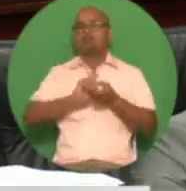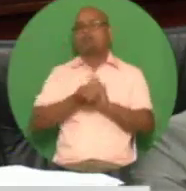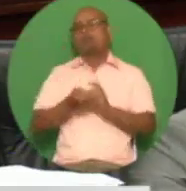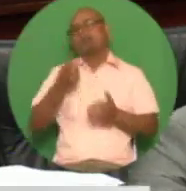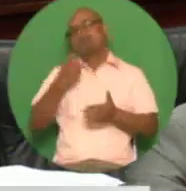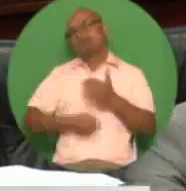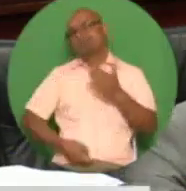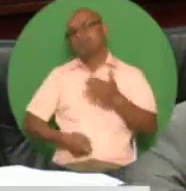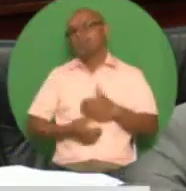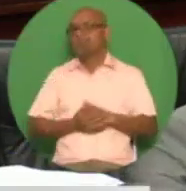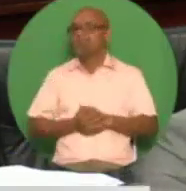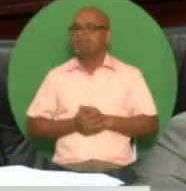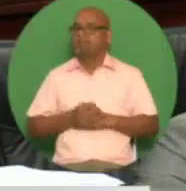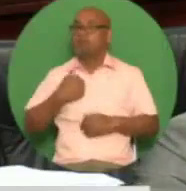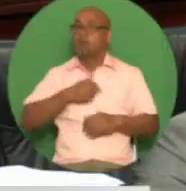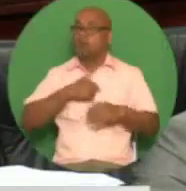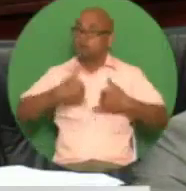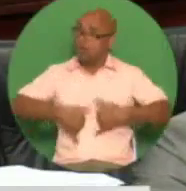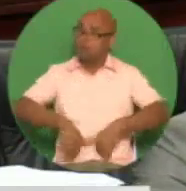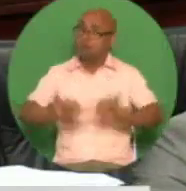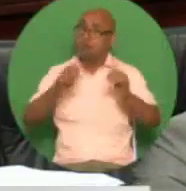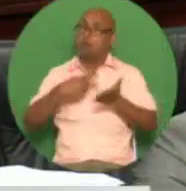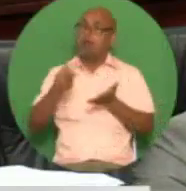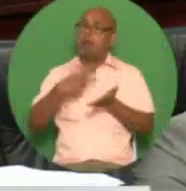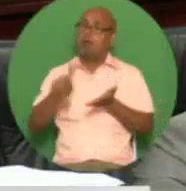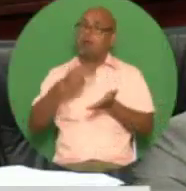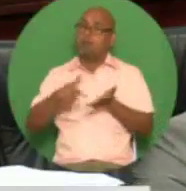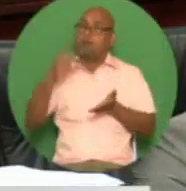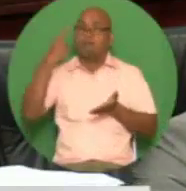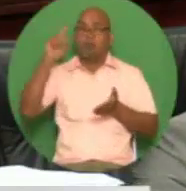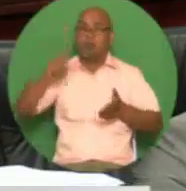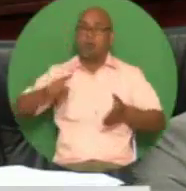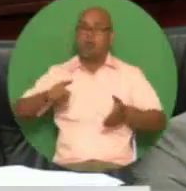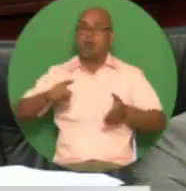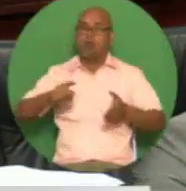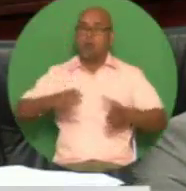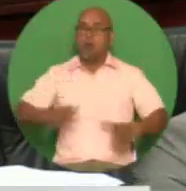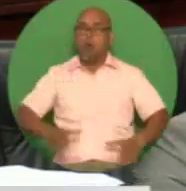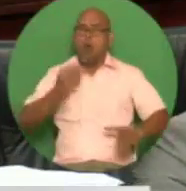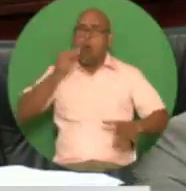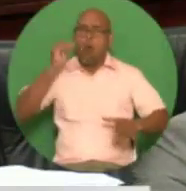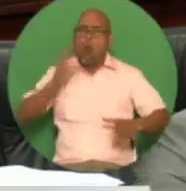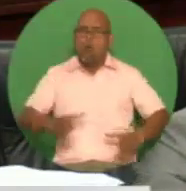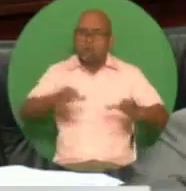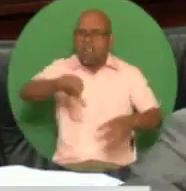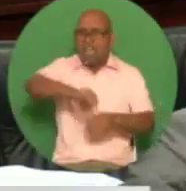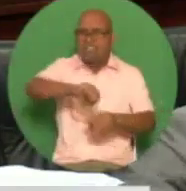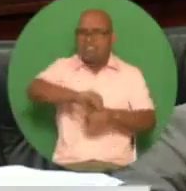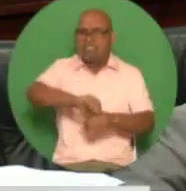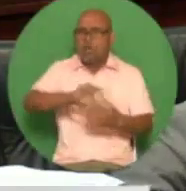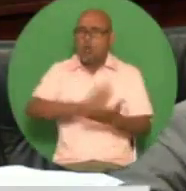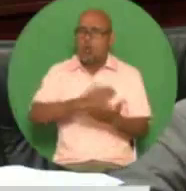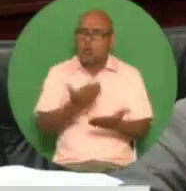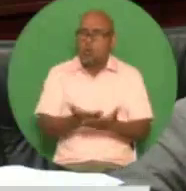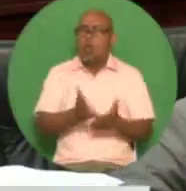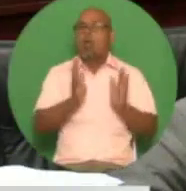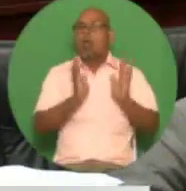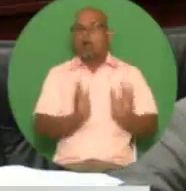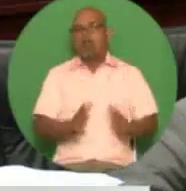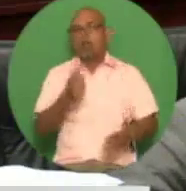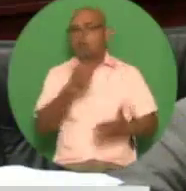continue to subsidize the price of LPG cooking gas in order to assist the poor and vulnerable groups